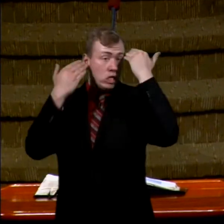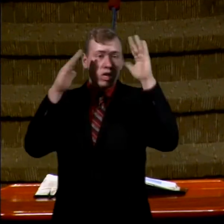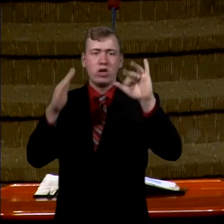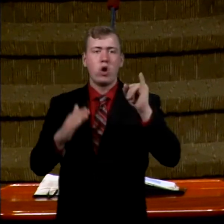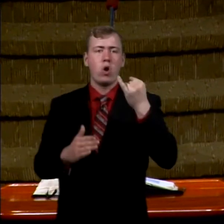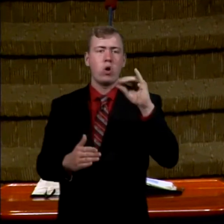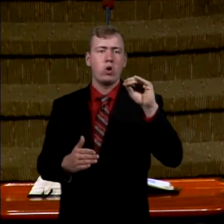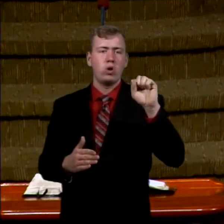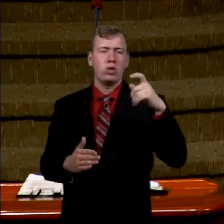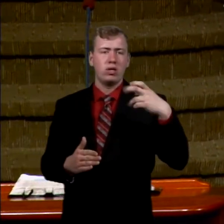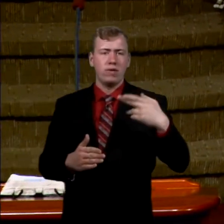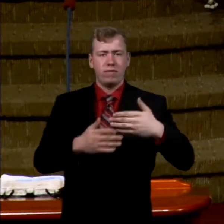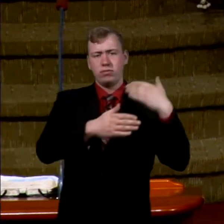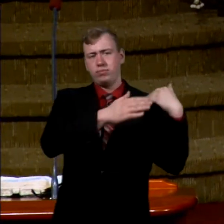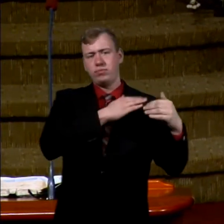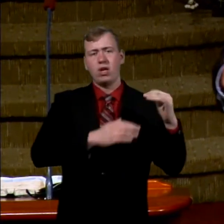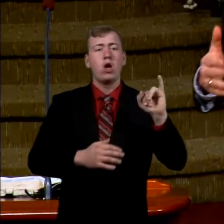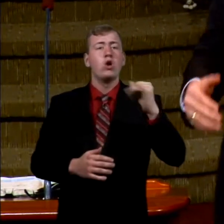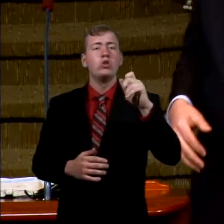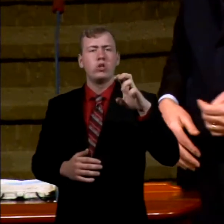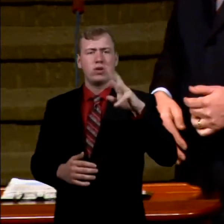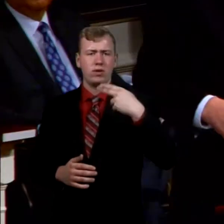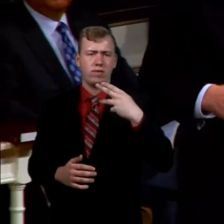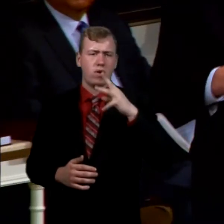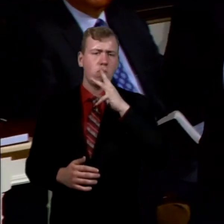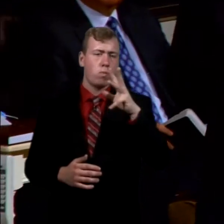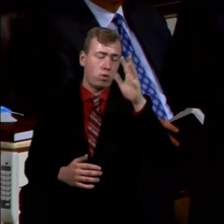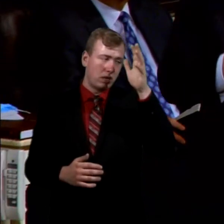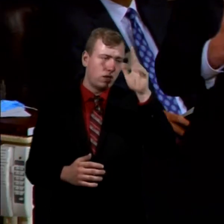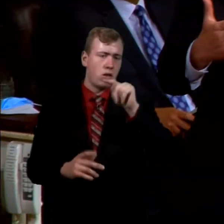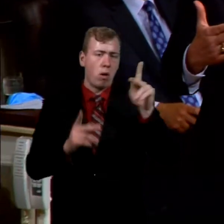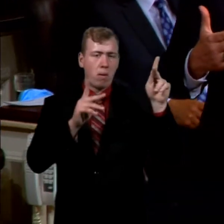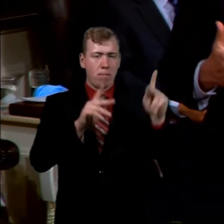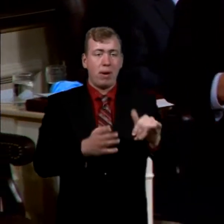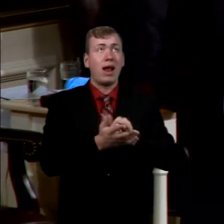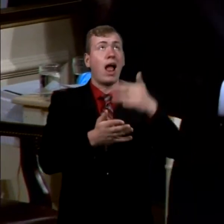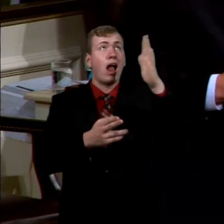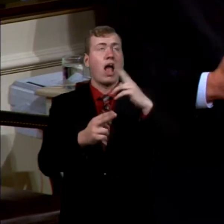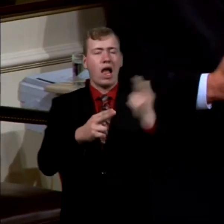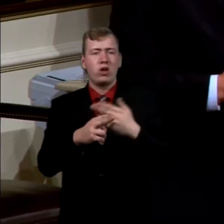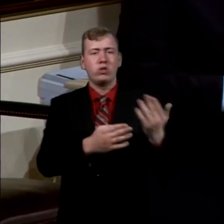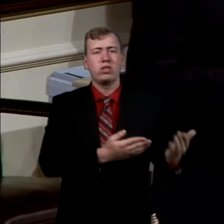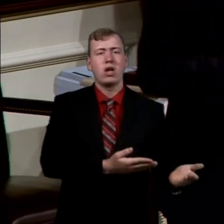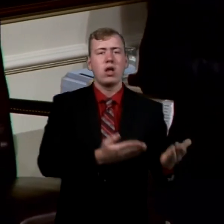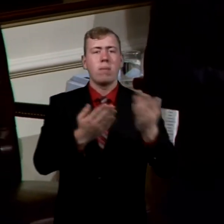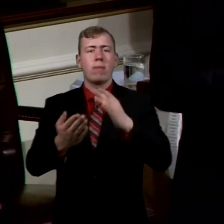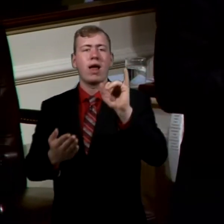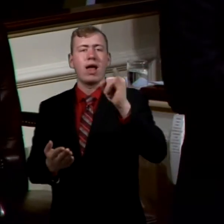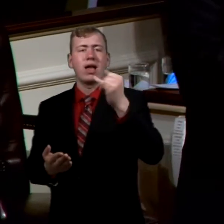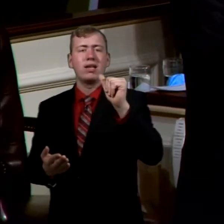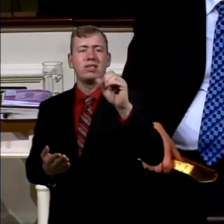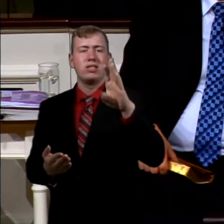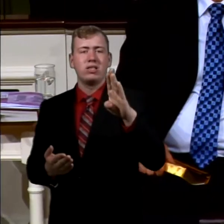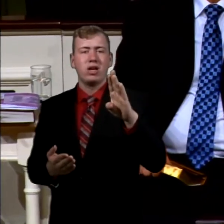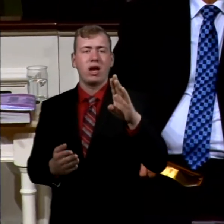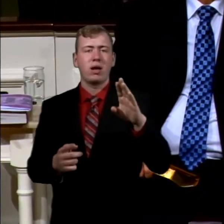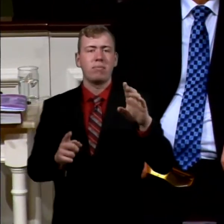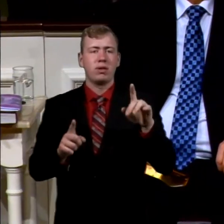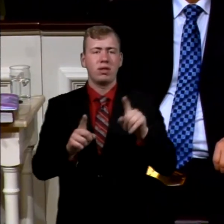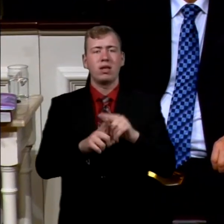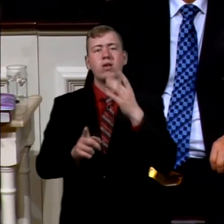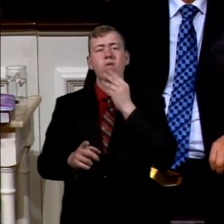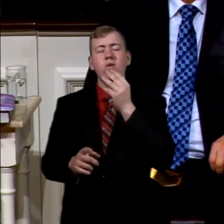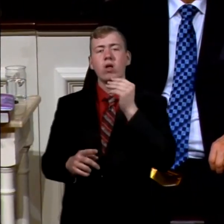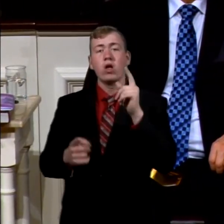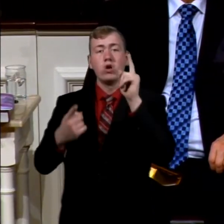was the instrument that God used to bring Jacob and 70 others of his descendants to Egypt